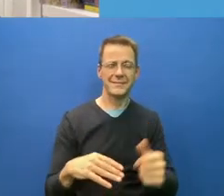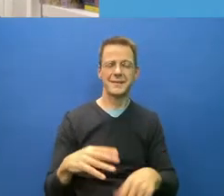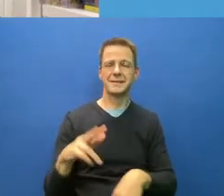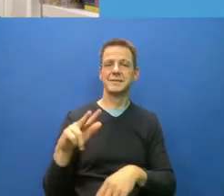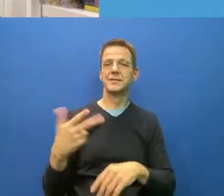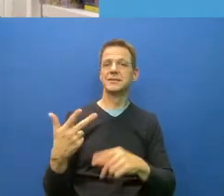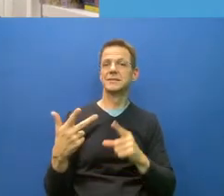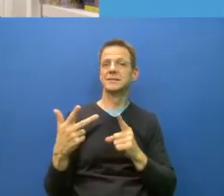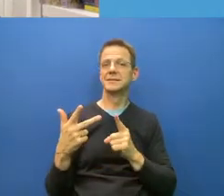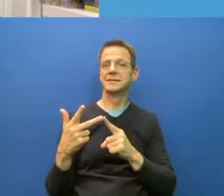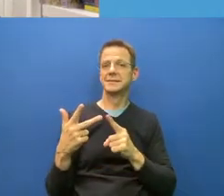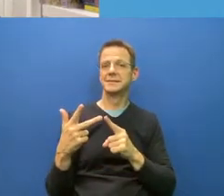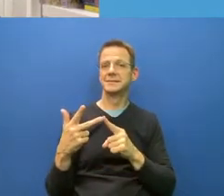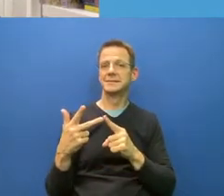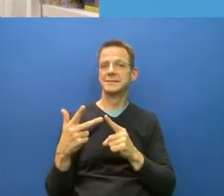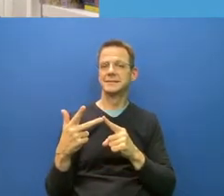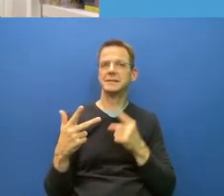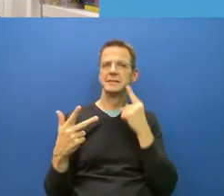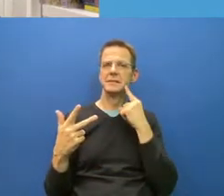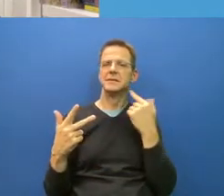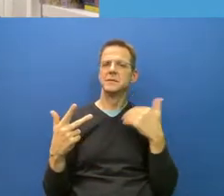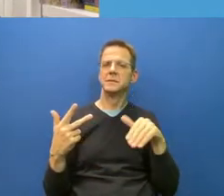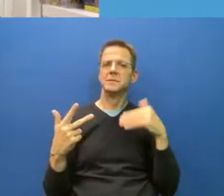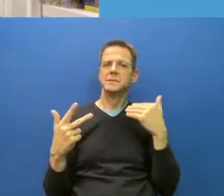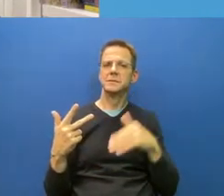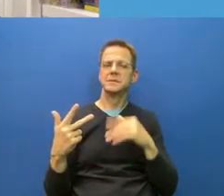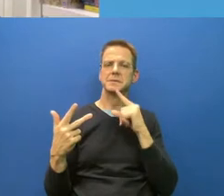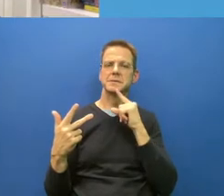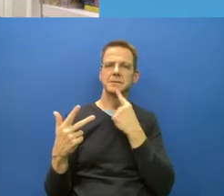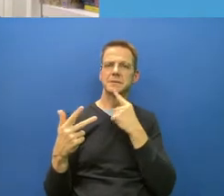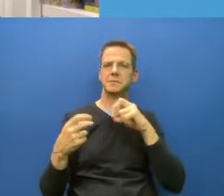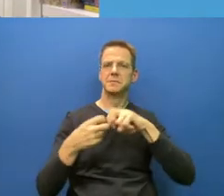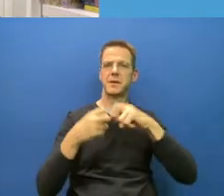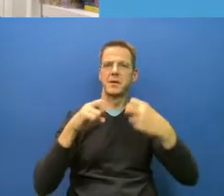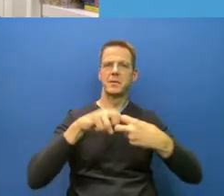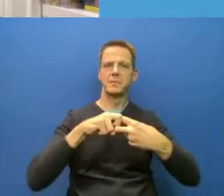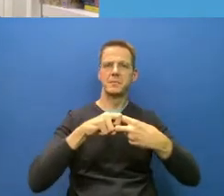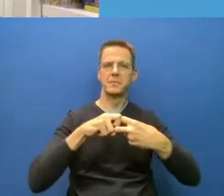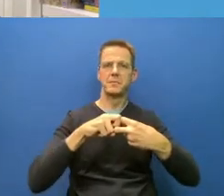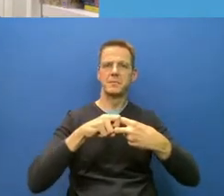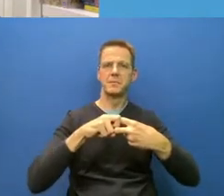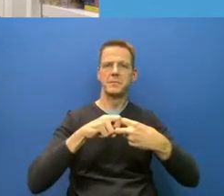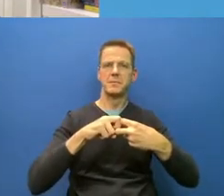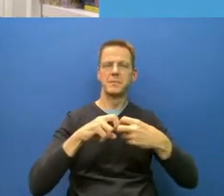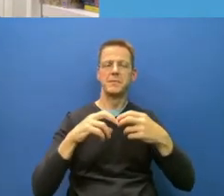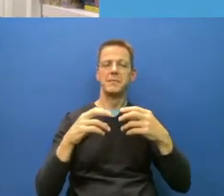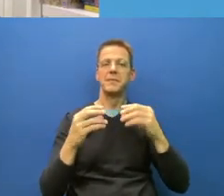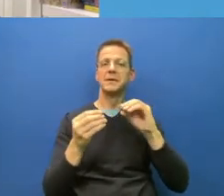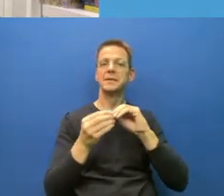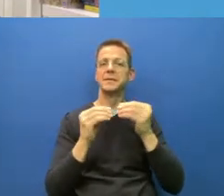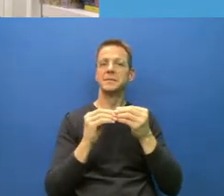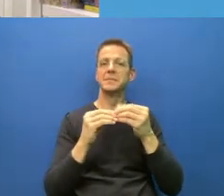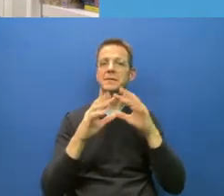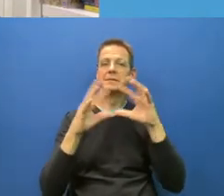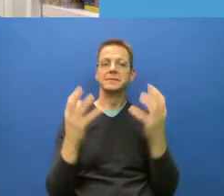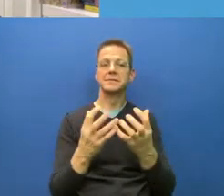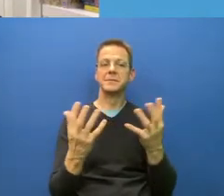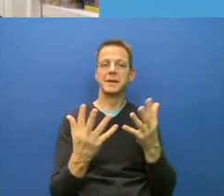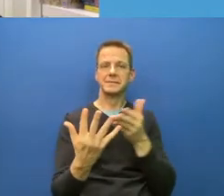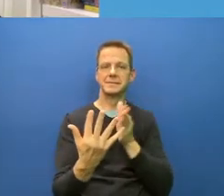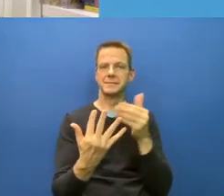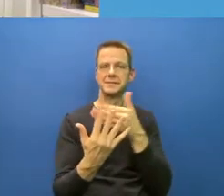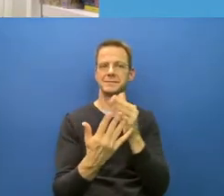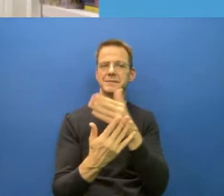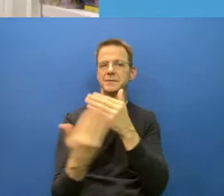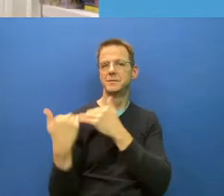with transparency and accountability. I think that the government has eroded trust in itself and